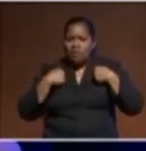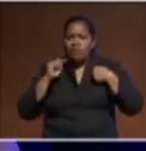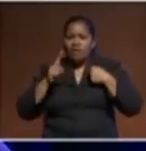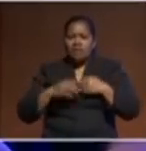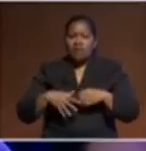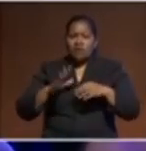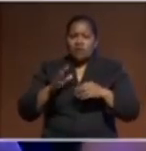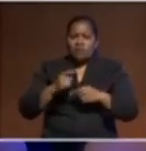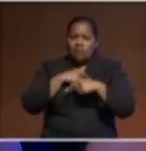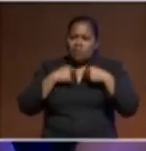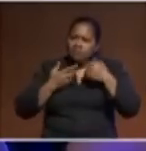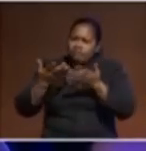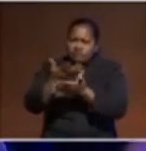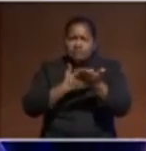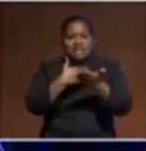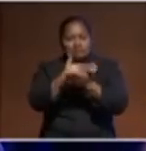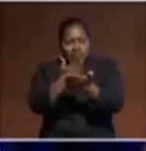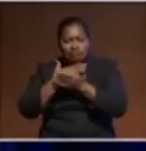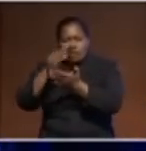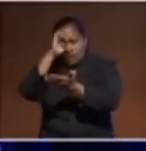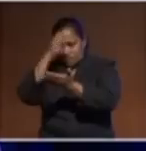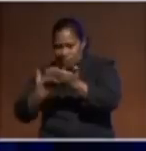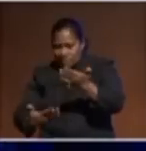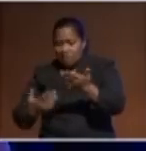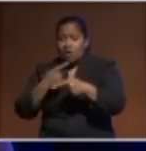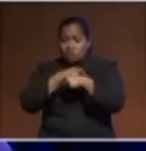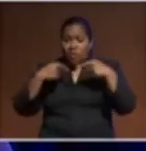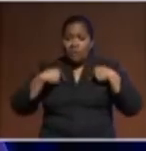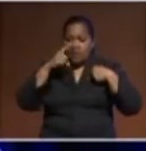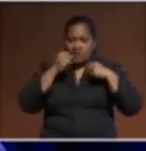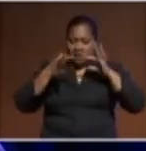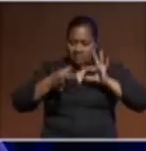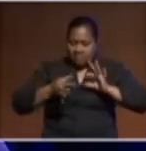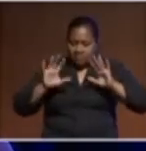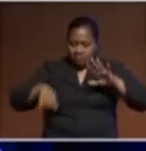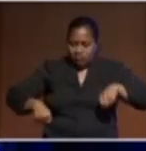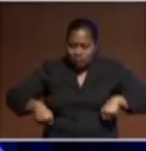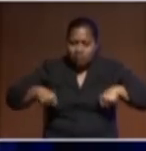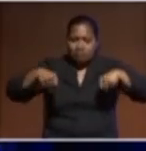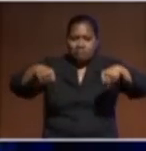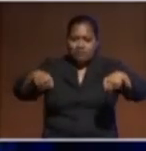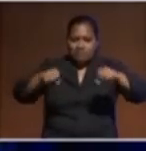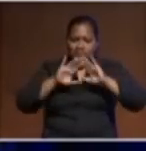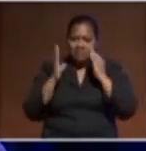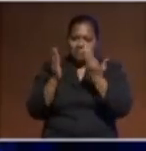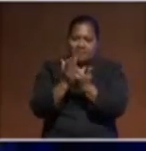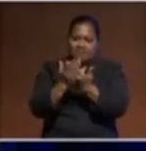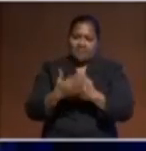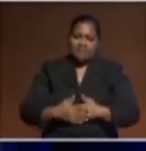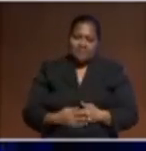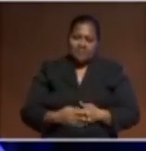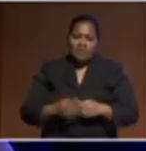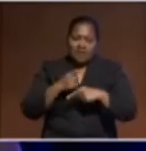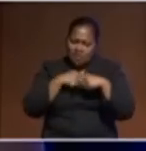experiences openly, because it enables us to move collectively if our communities understand the basis on which we're making these decisions and